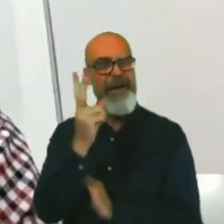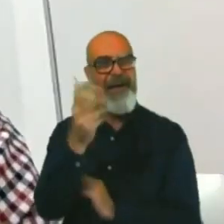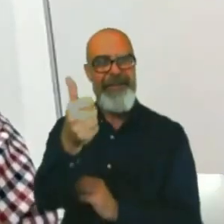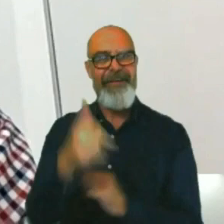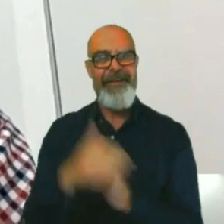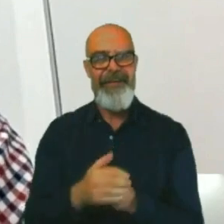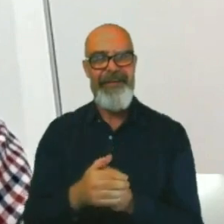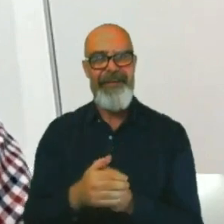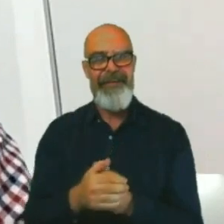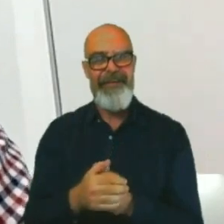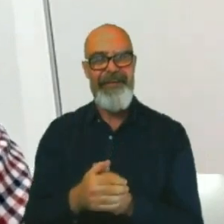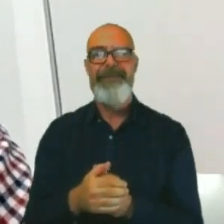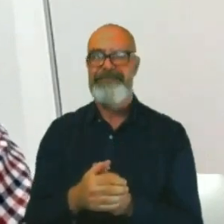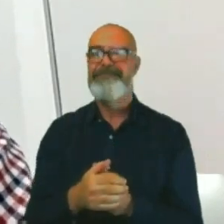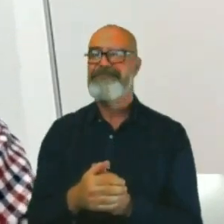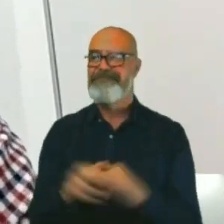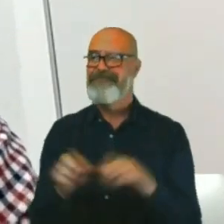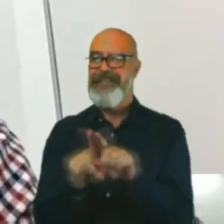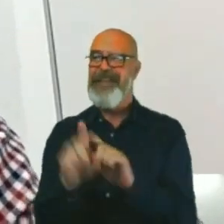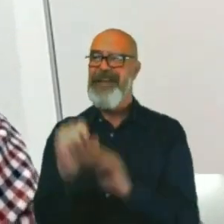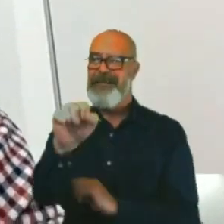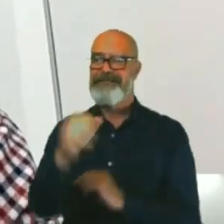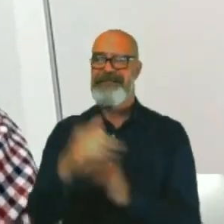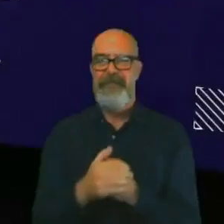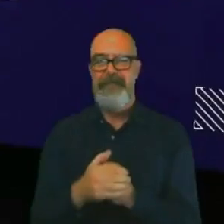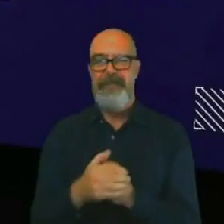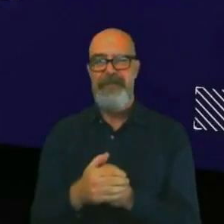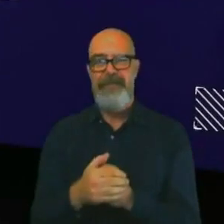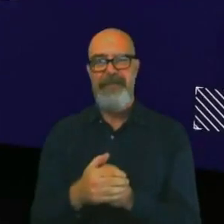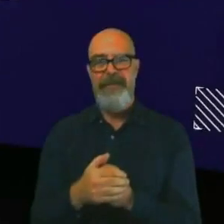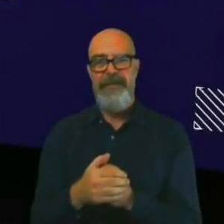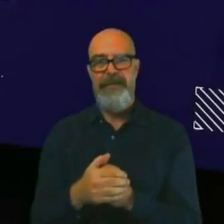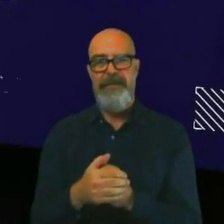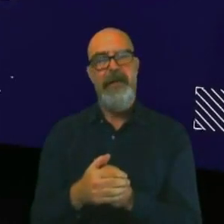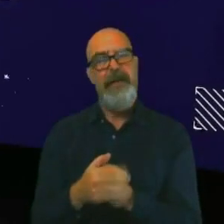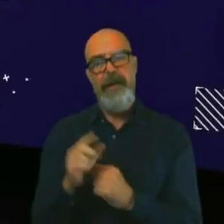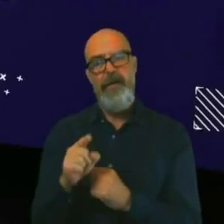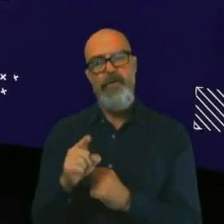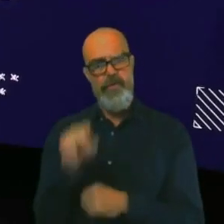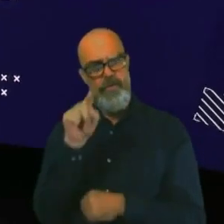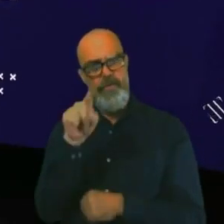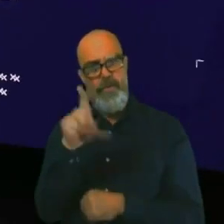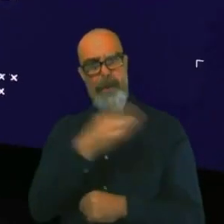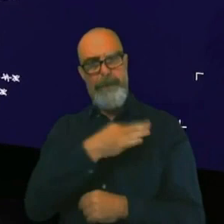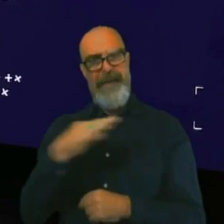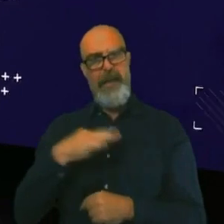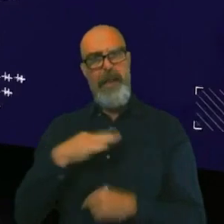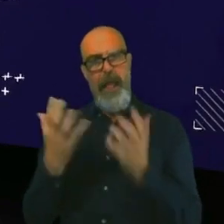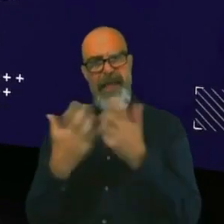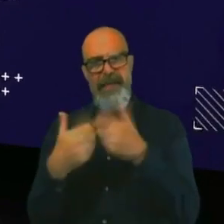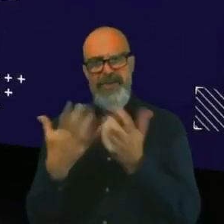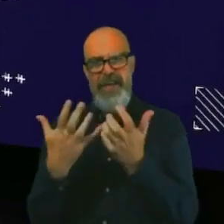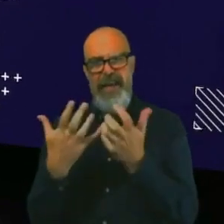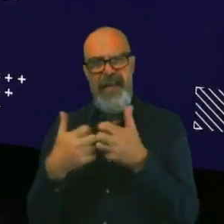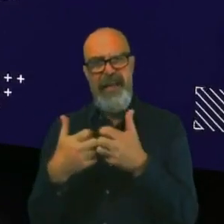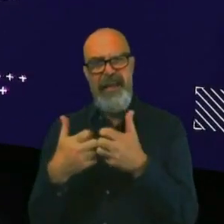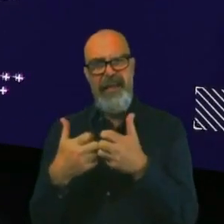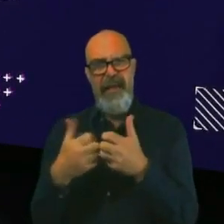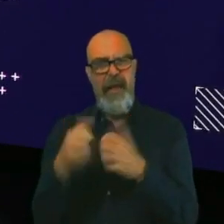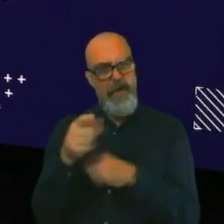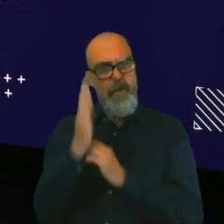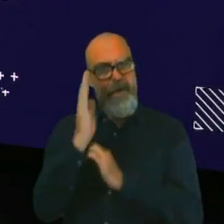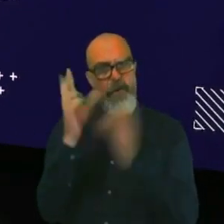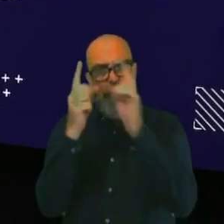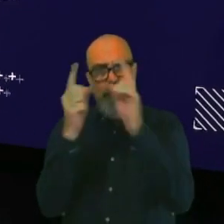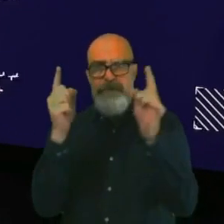Good to see you too. How are you doing? Really good to see you. So, you're a medical engineer. Do you have to go to university to